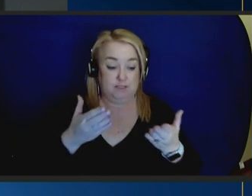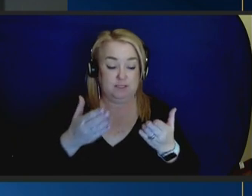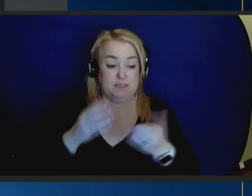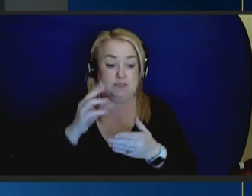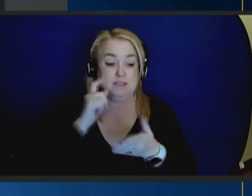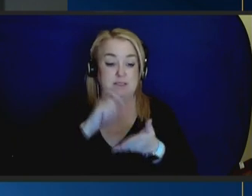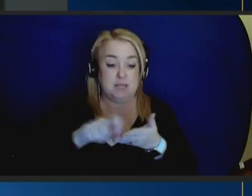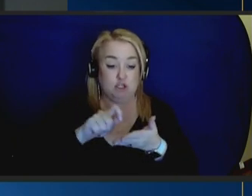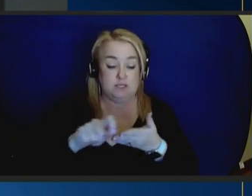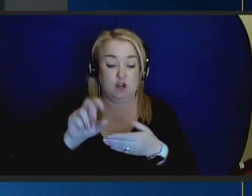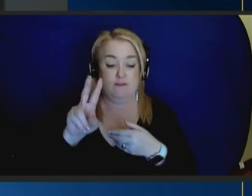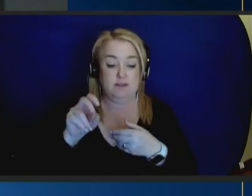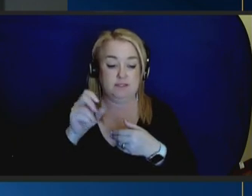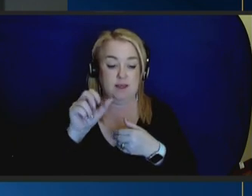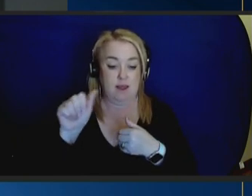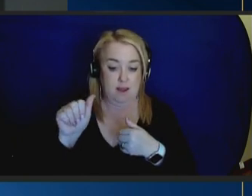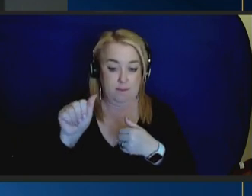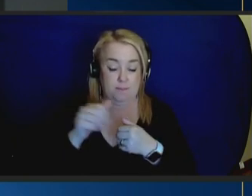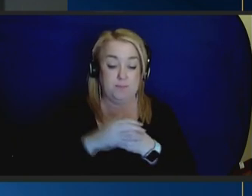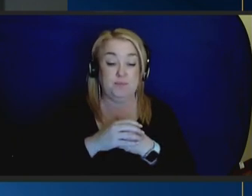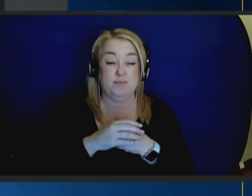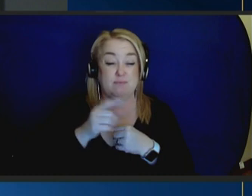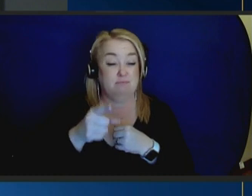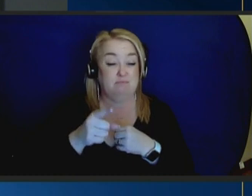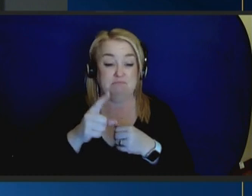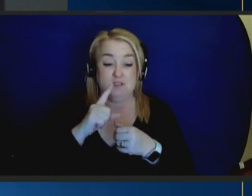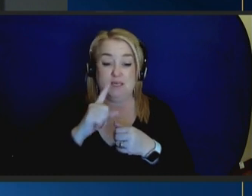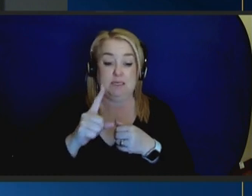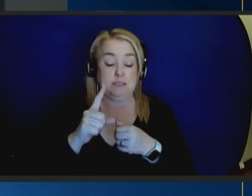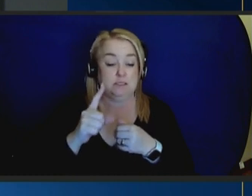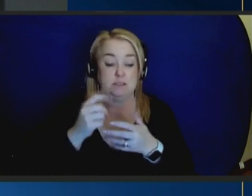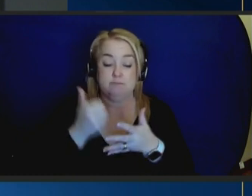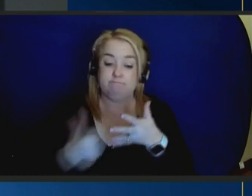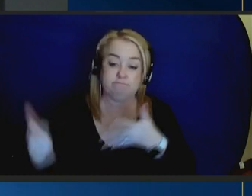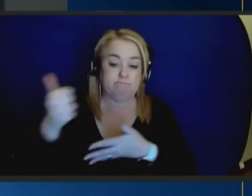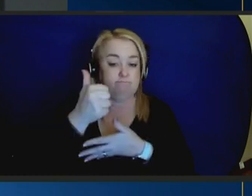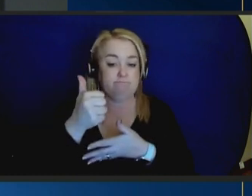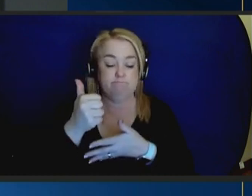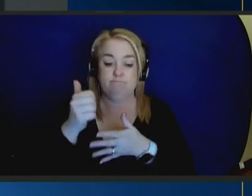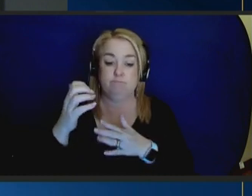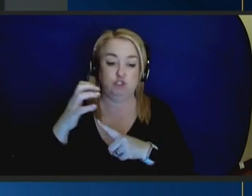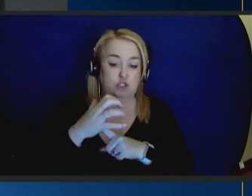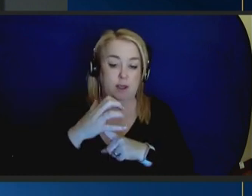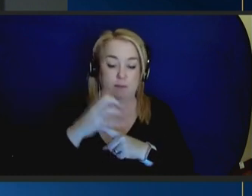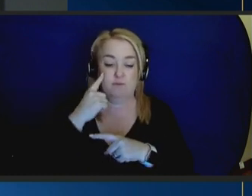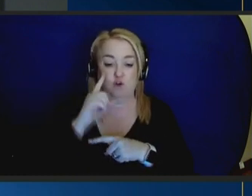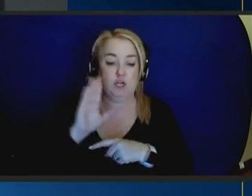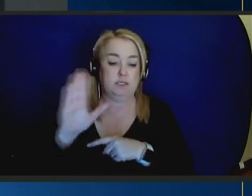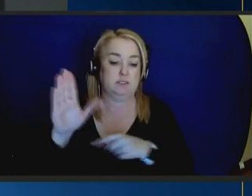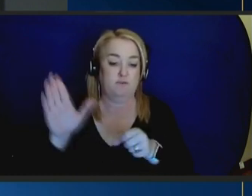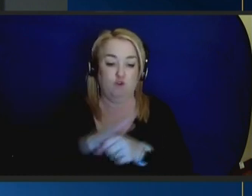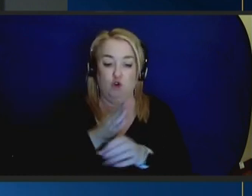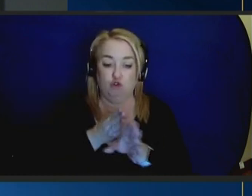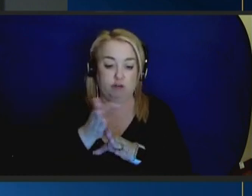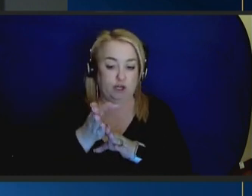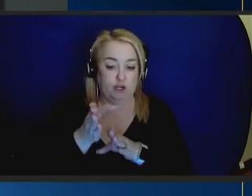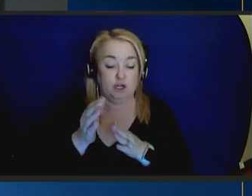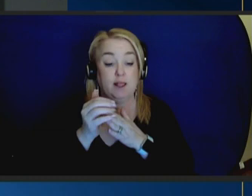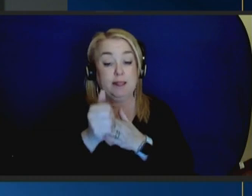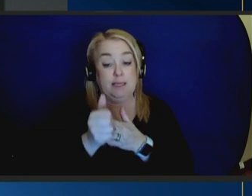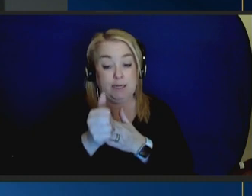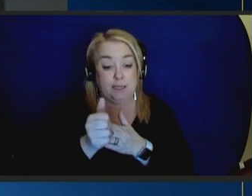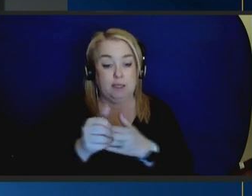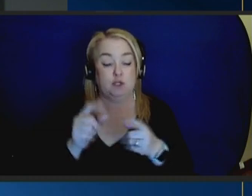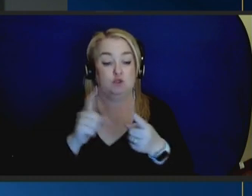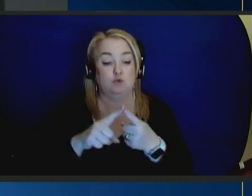He has been at the forefront of family well-being for his entire career. He's leading the charge to build